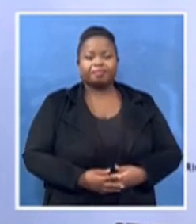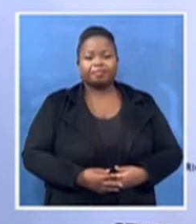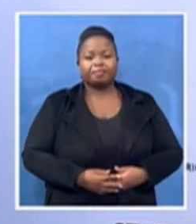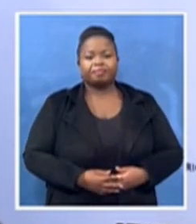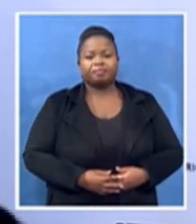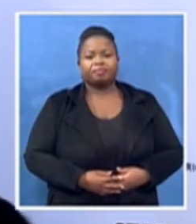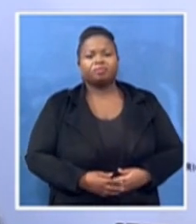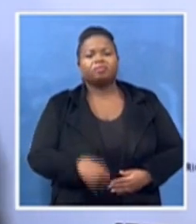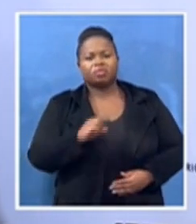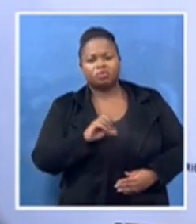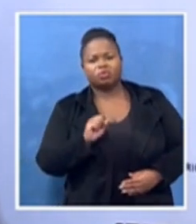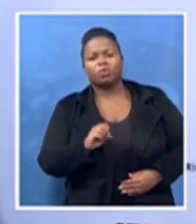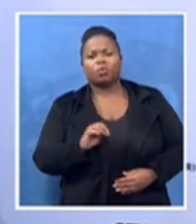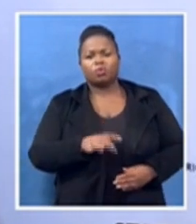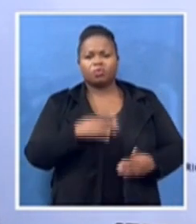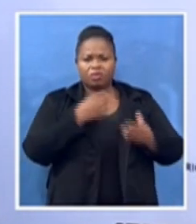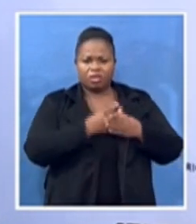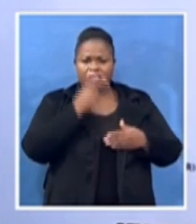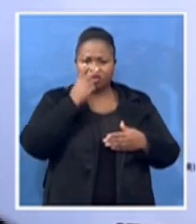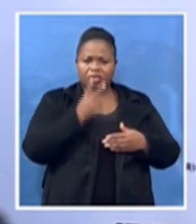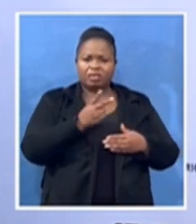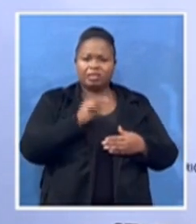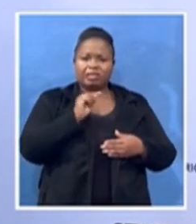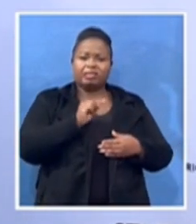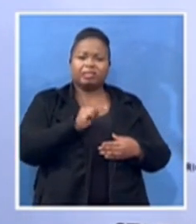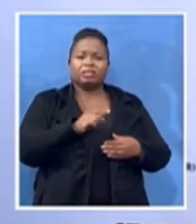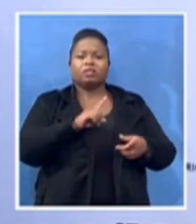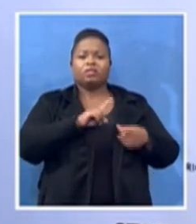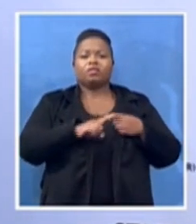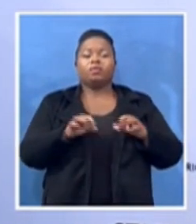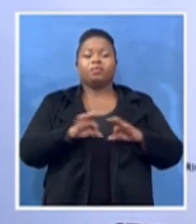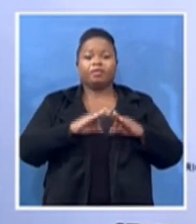the family of fighters.